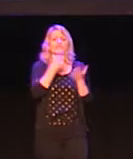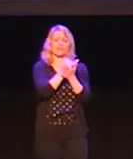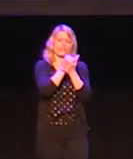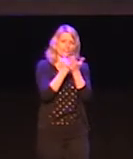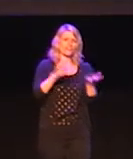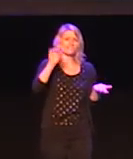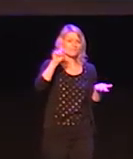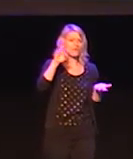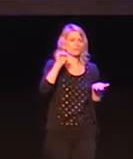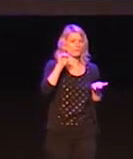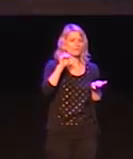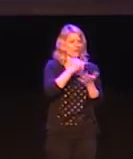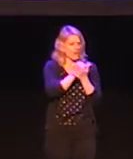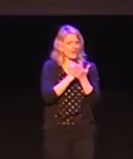hands.